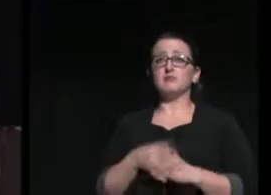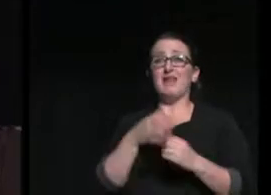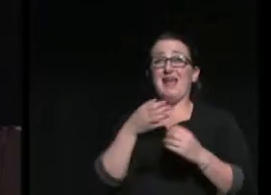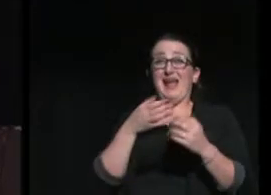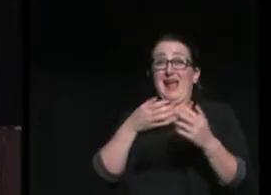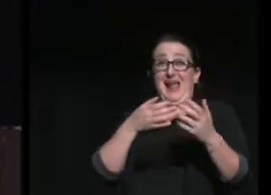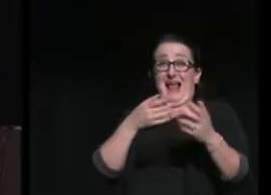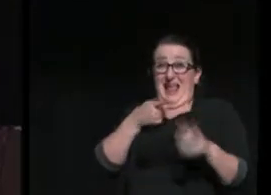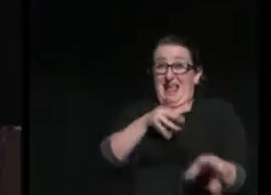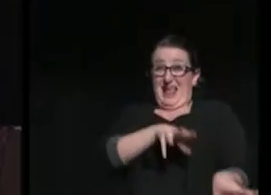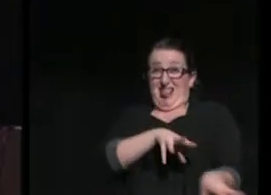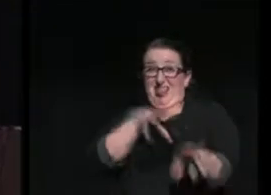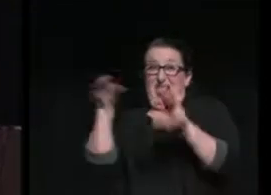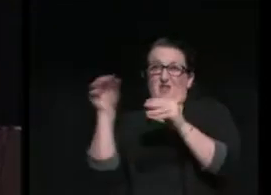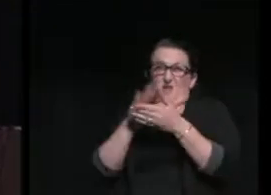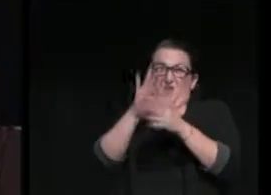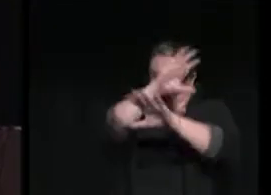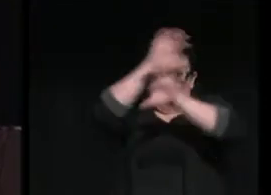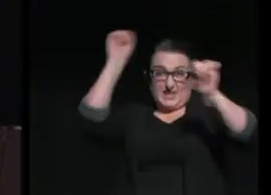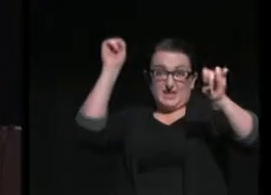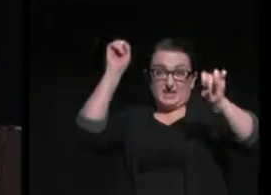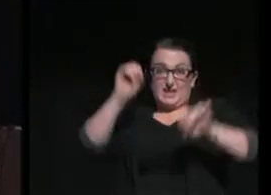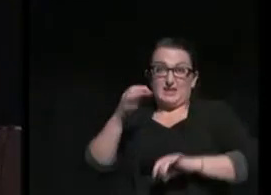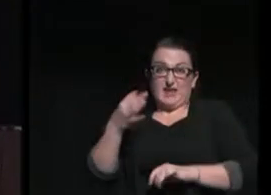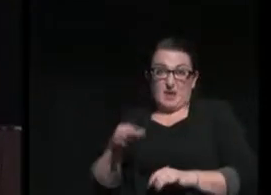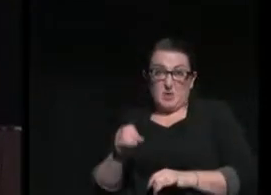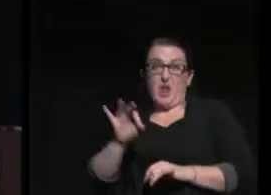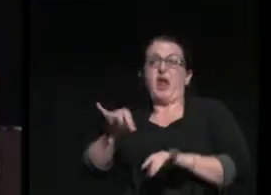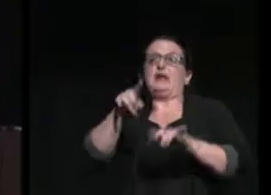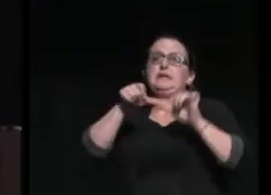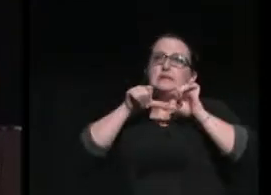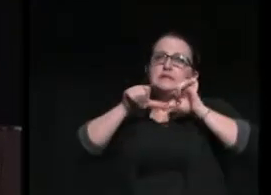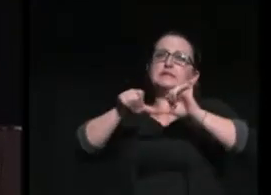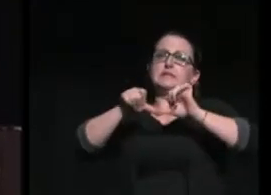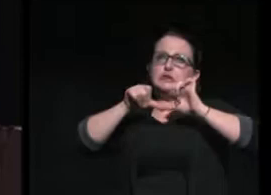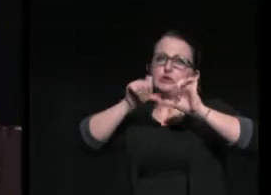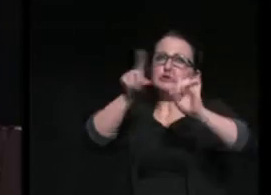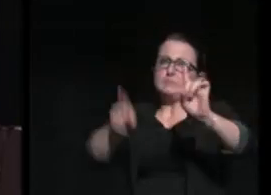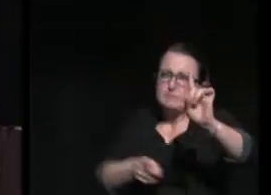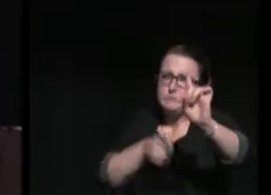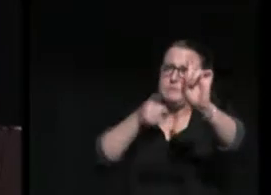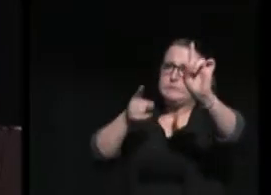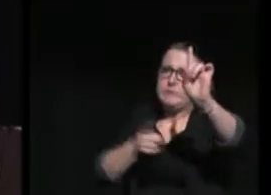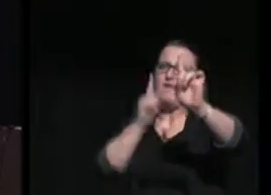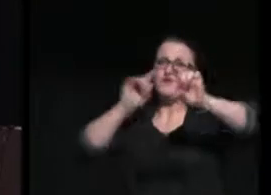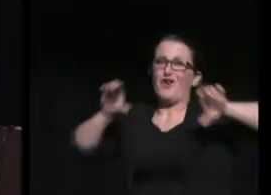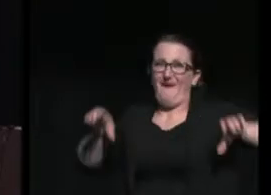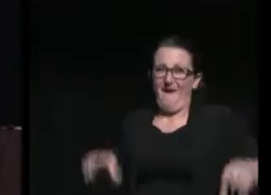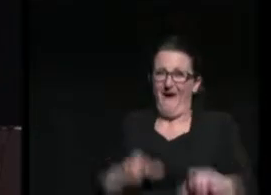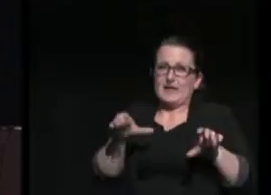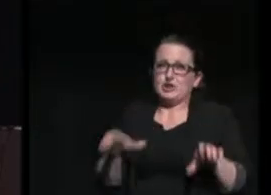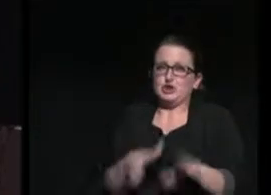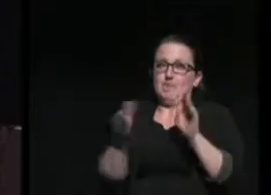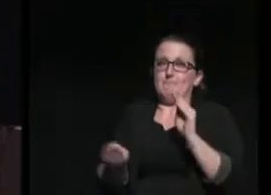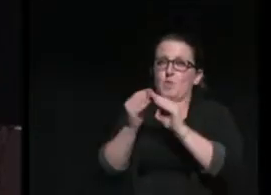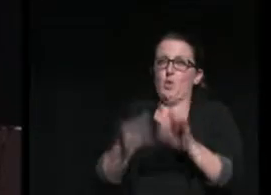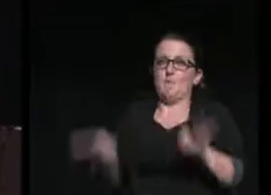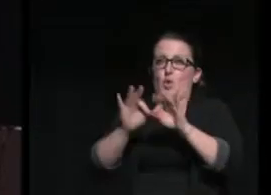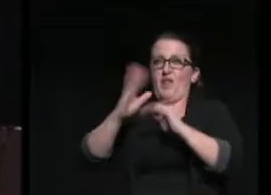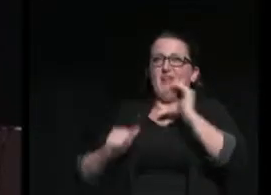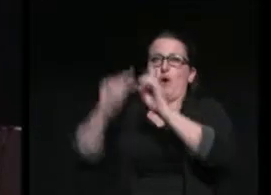presidency in 1909, he continued to urge for action over words. In fact, in 1910, in a speech